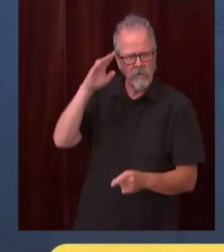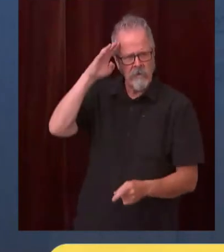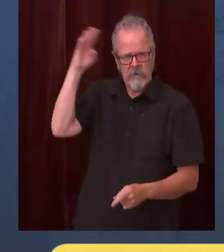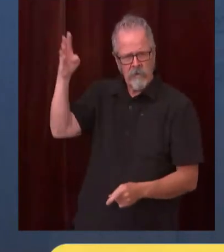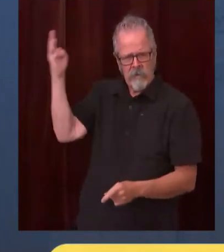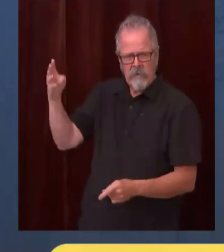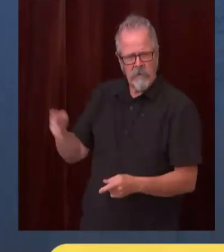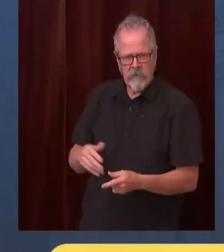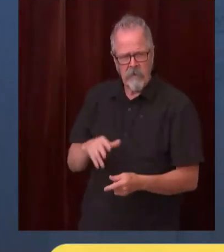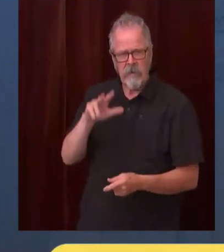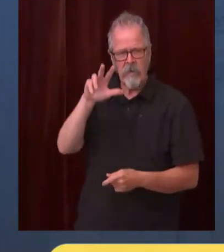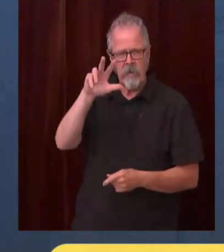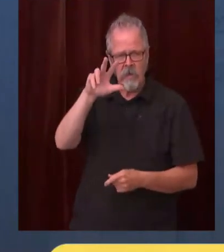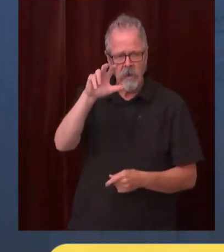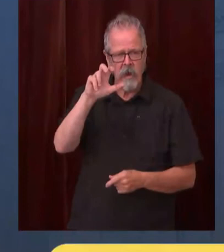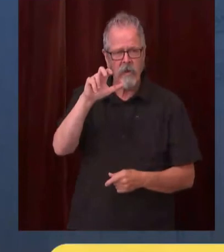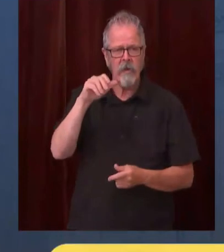effects